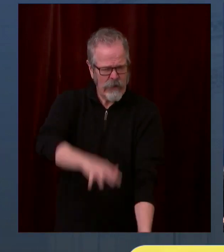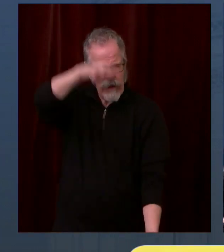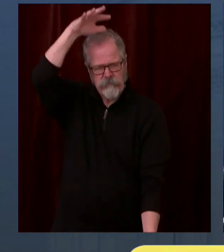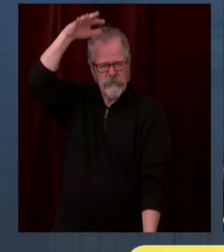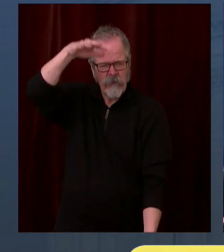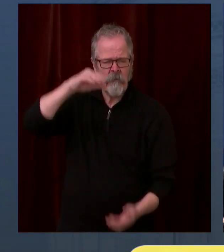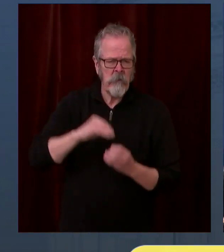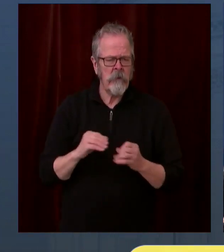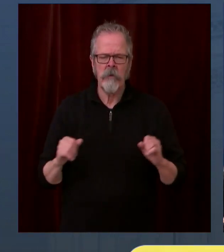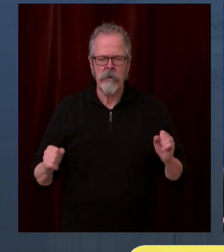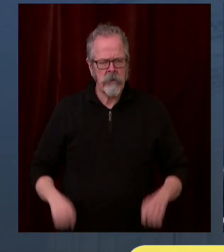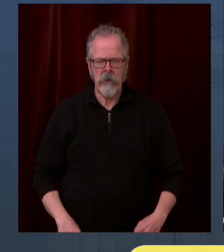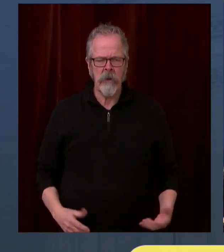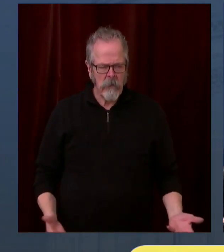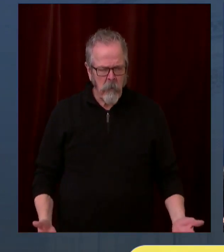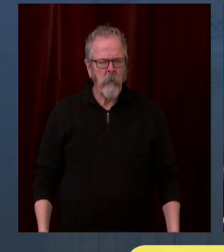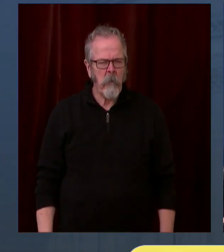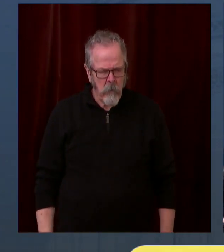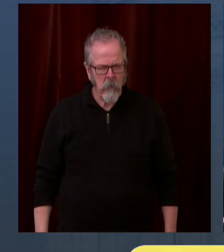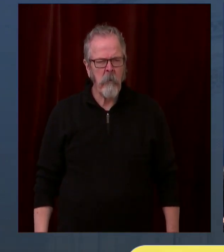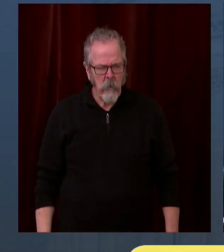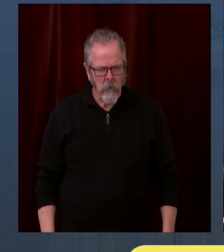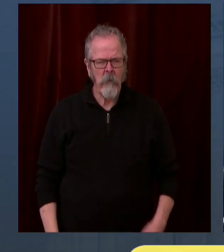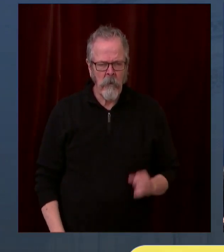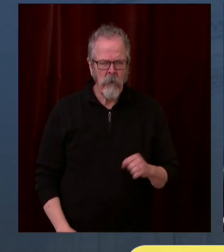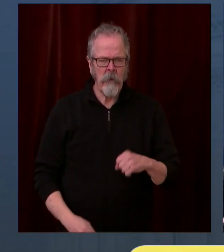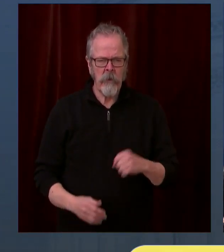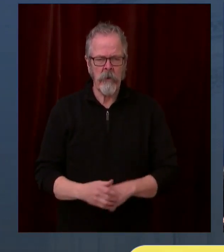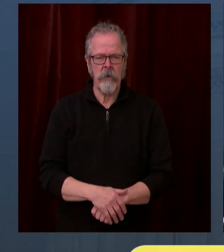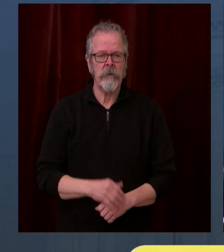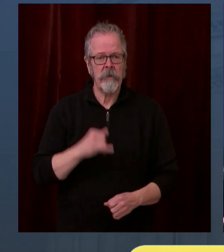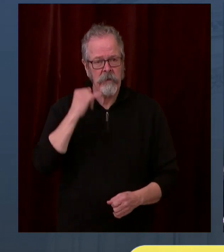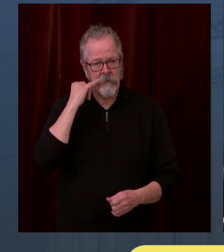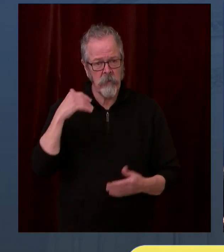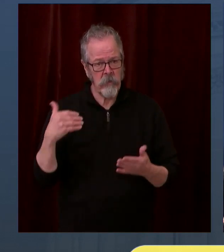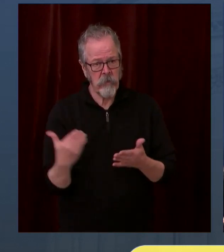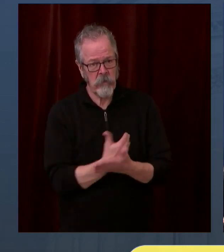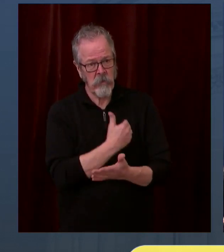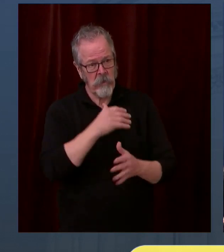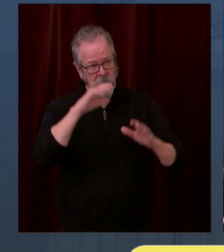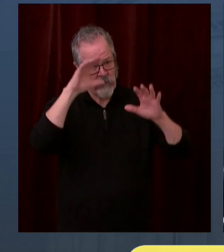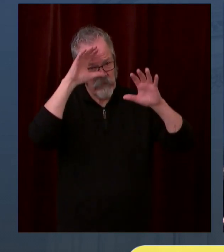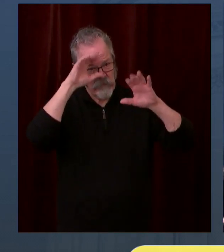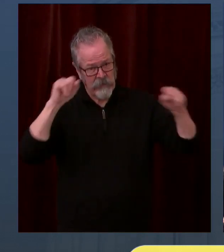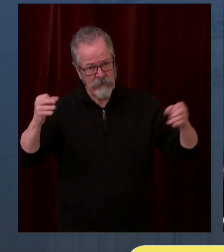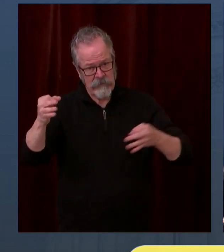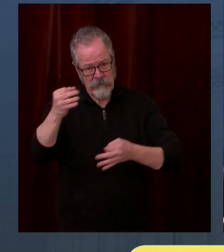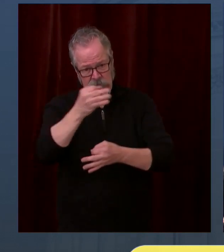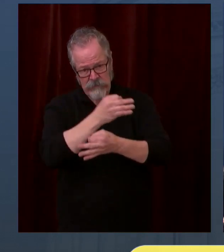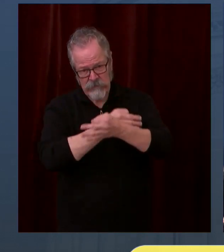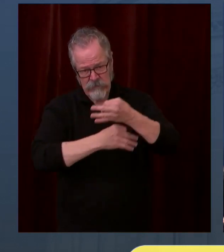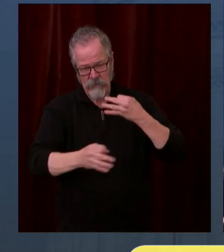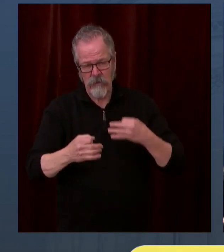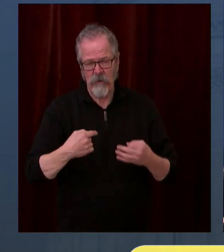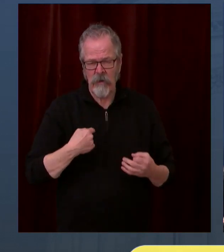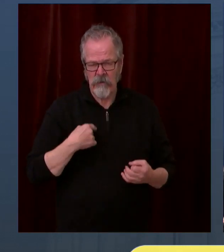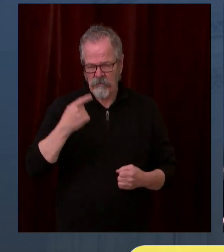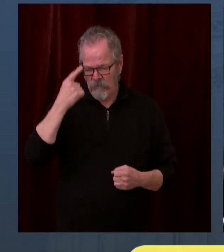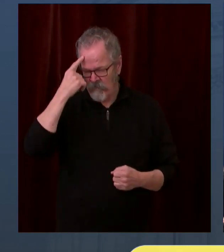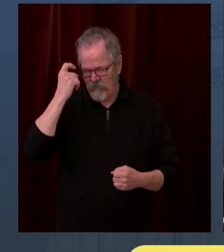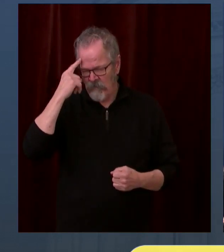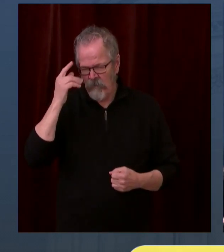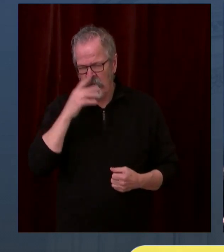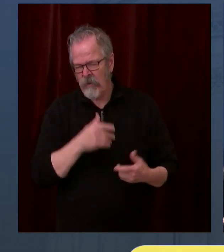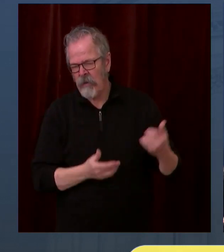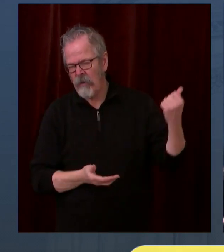to believe that the production will increase and that we will receive increased dosages every month, at least for several months.